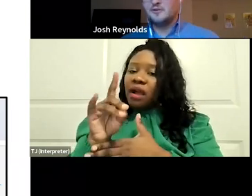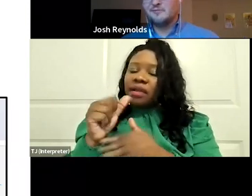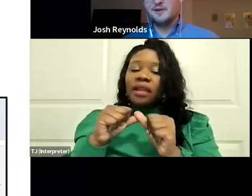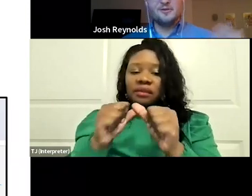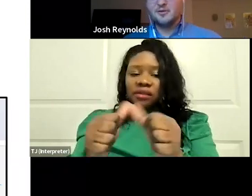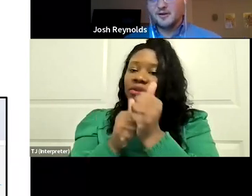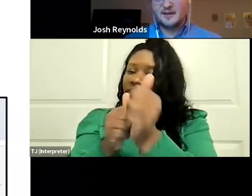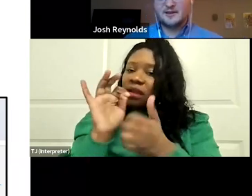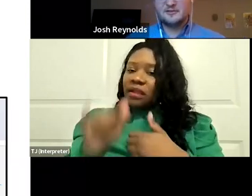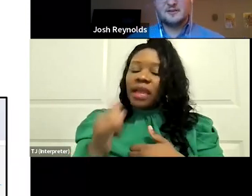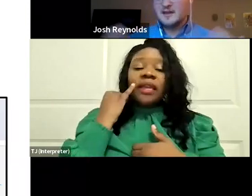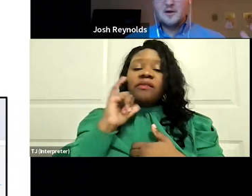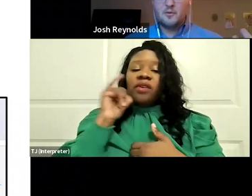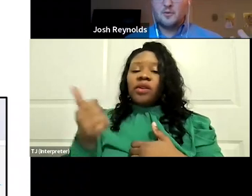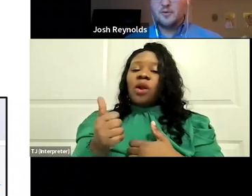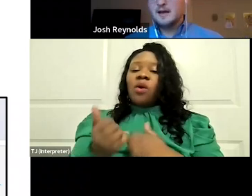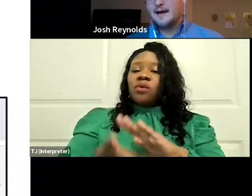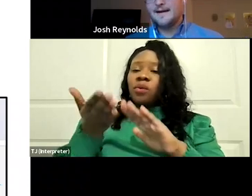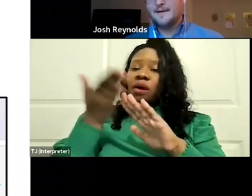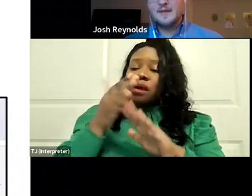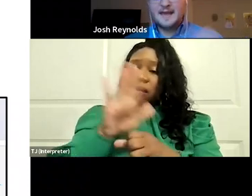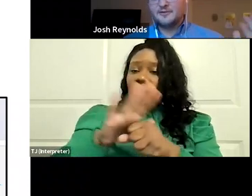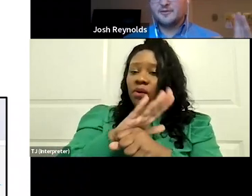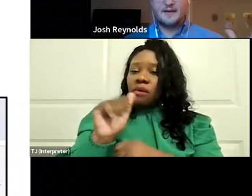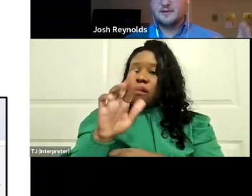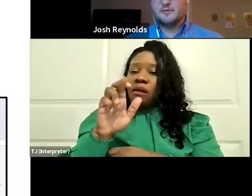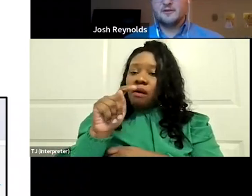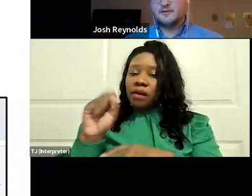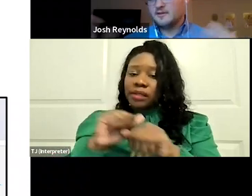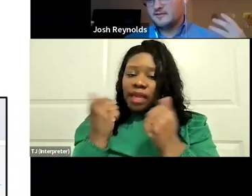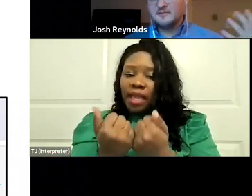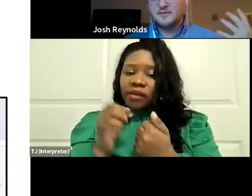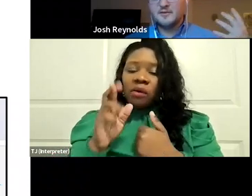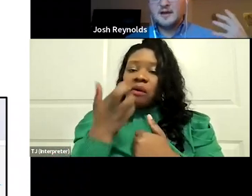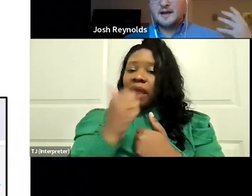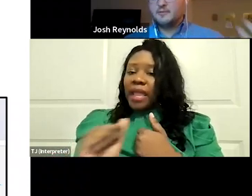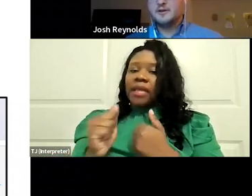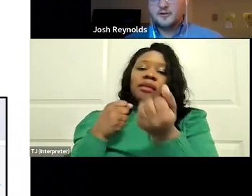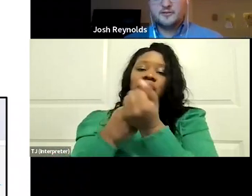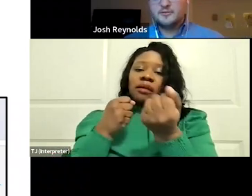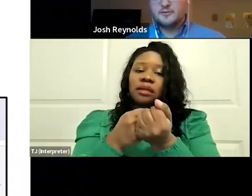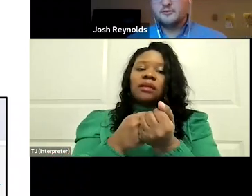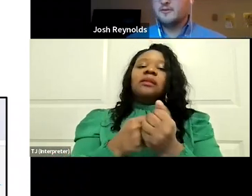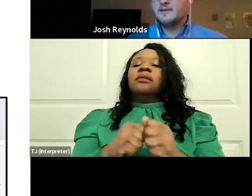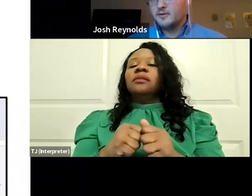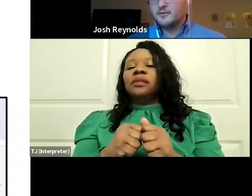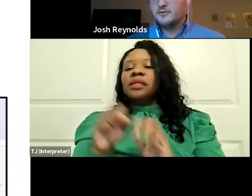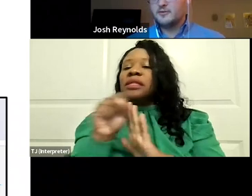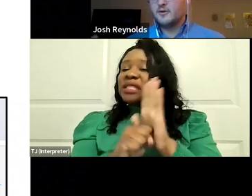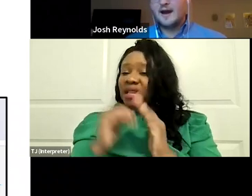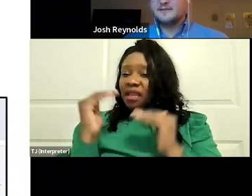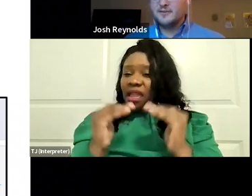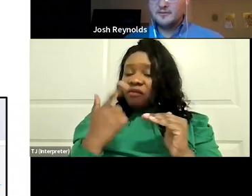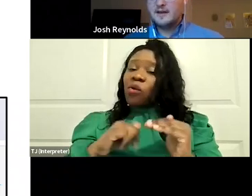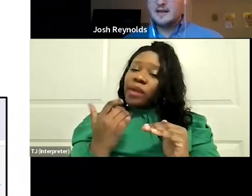you do not run a local arts agency, or any sort of advocacy organization in the state level, we encourage you to find those